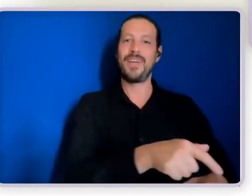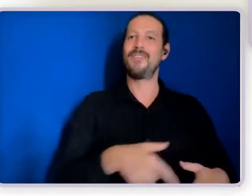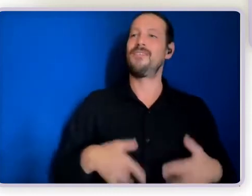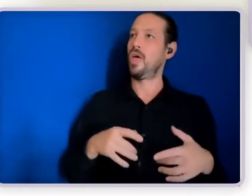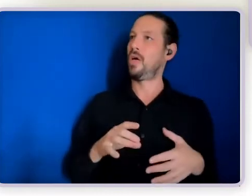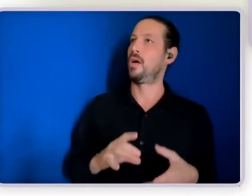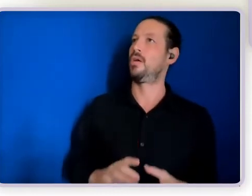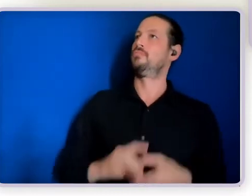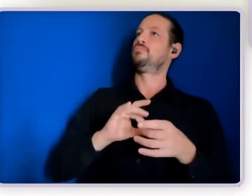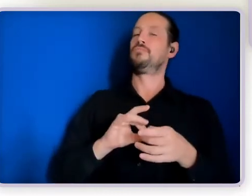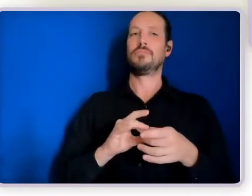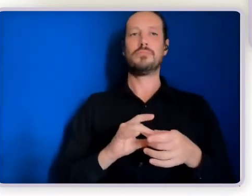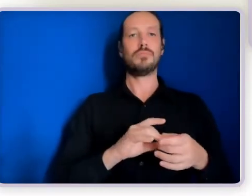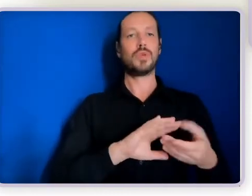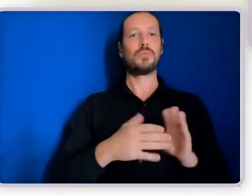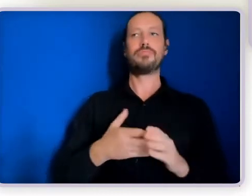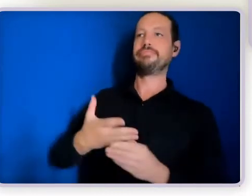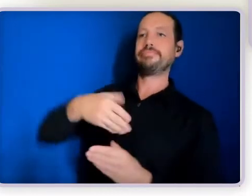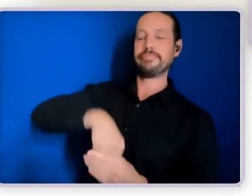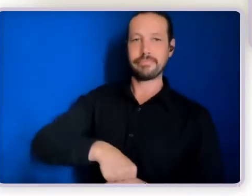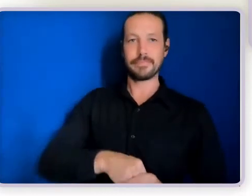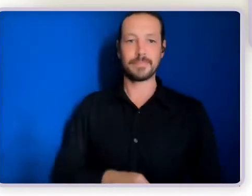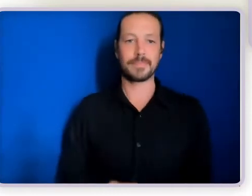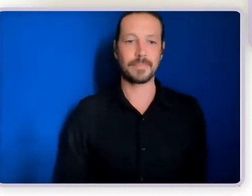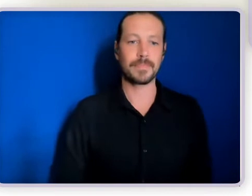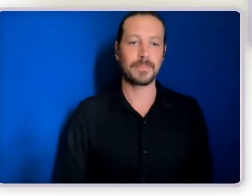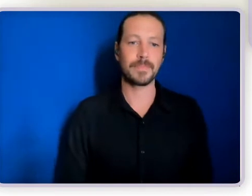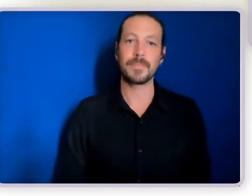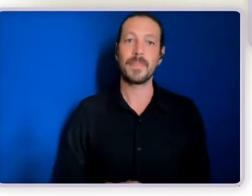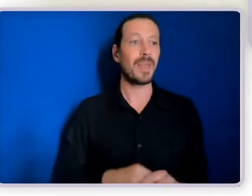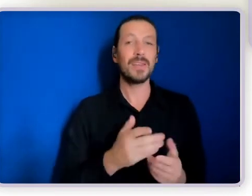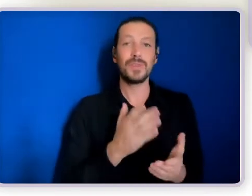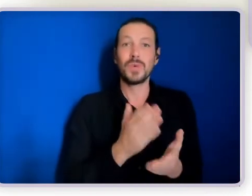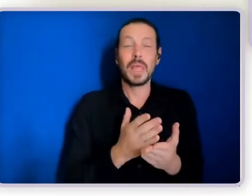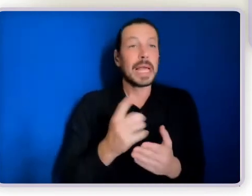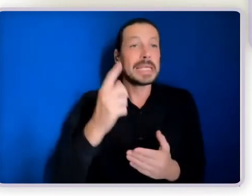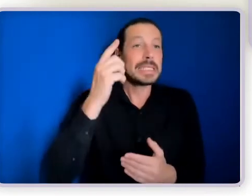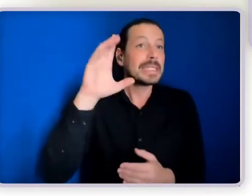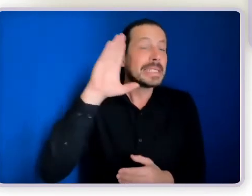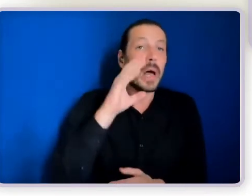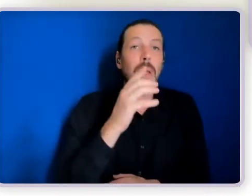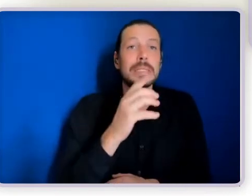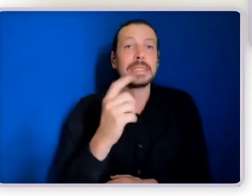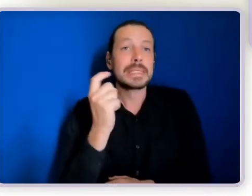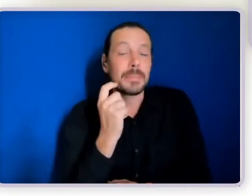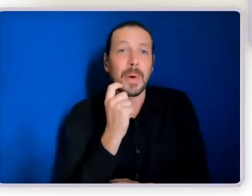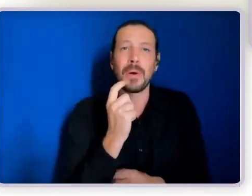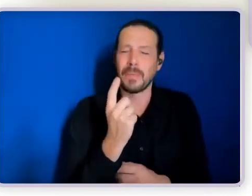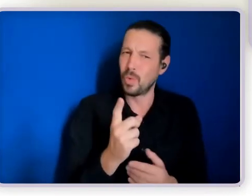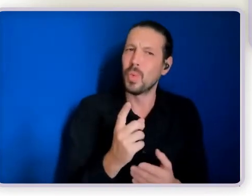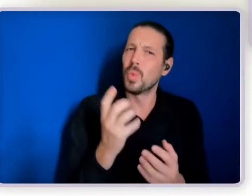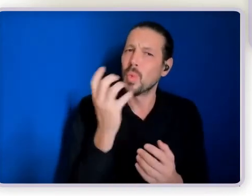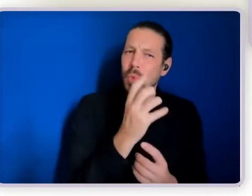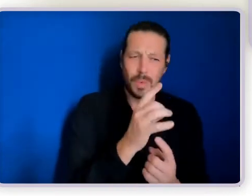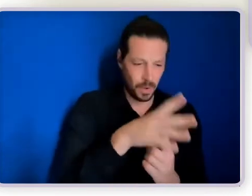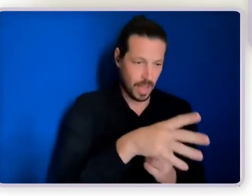such important things in people's lives to simply belong to community, to be included. The idea of inclusion is